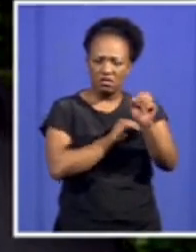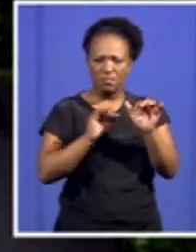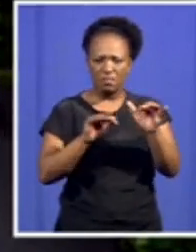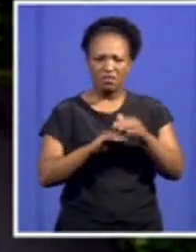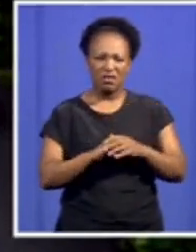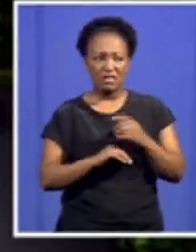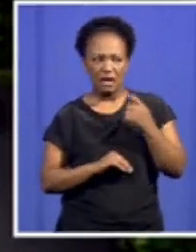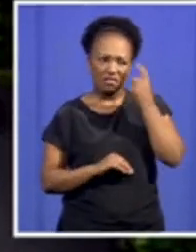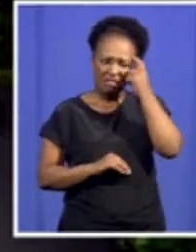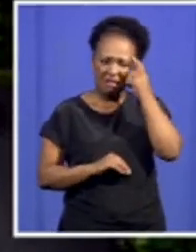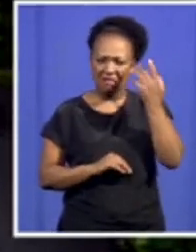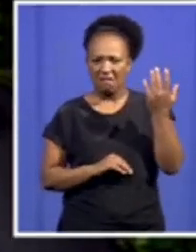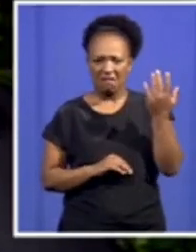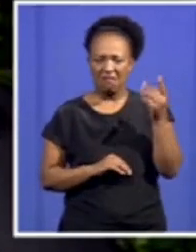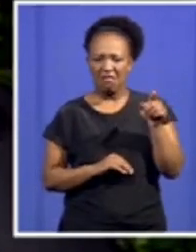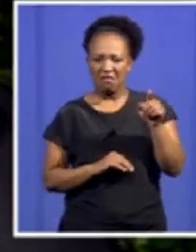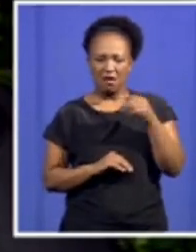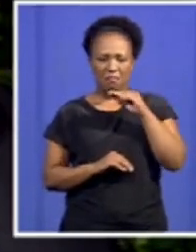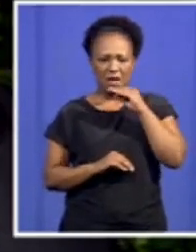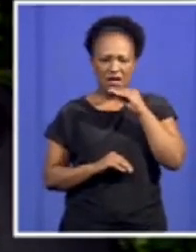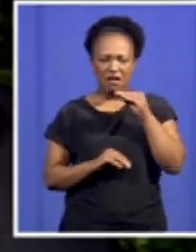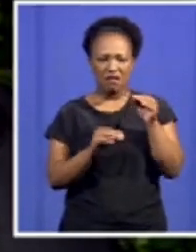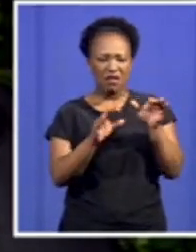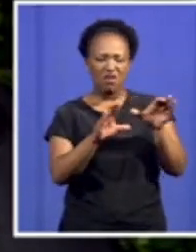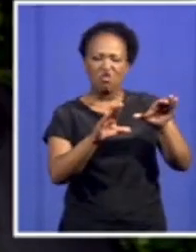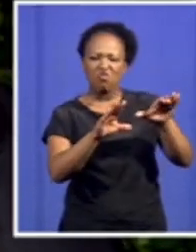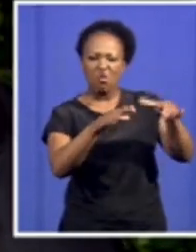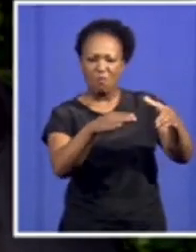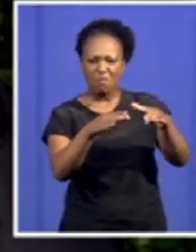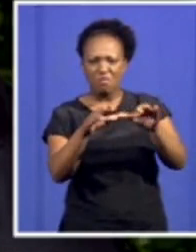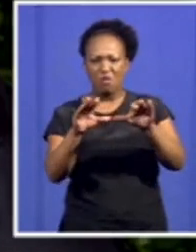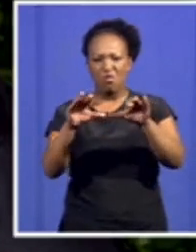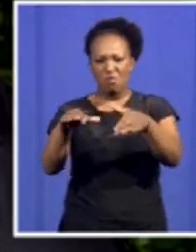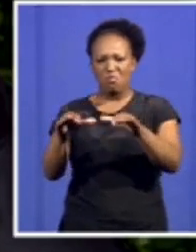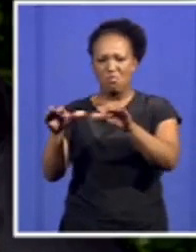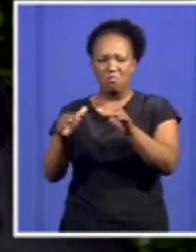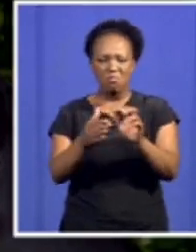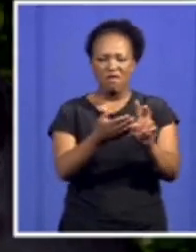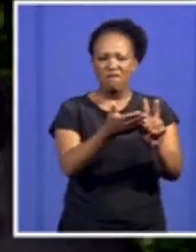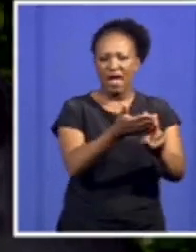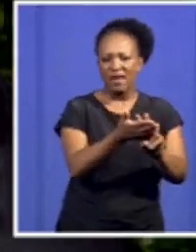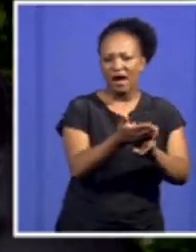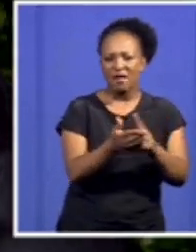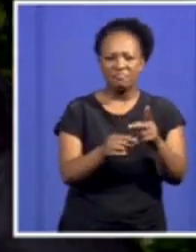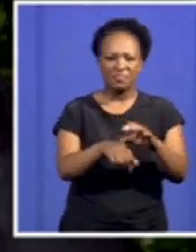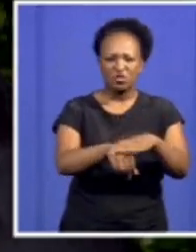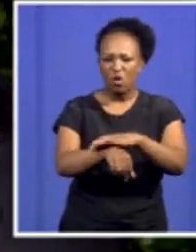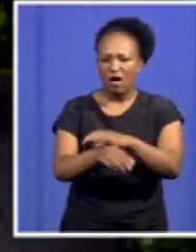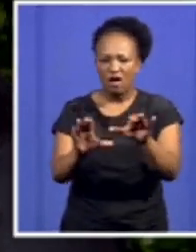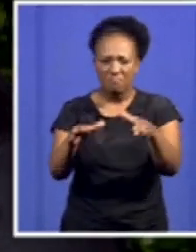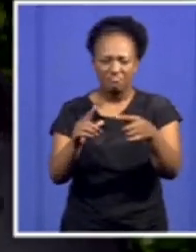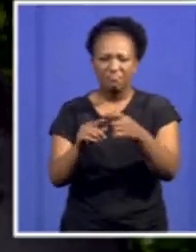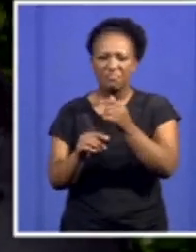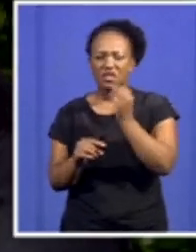being tribesmen and tribeswomen is the only issue that they could celebrate against